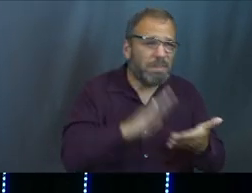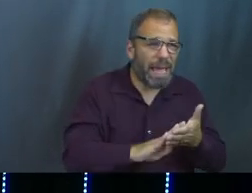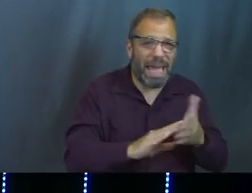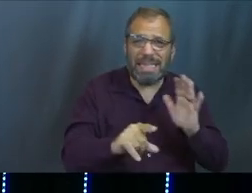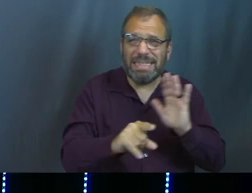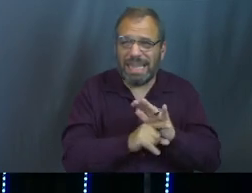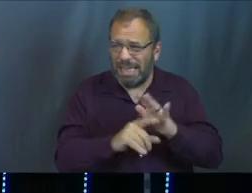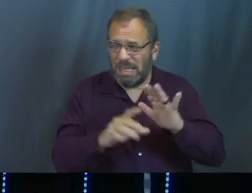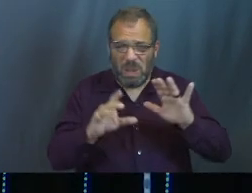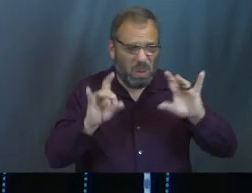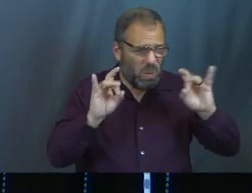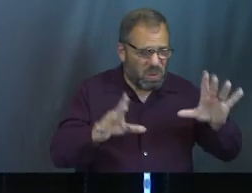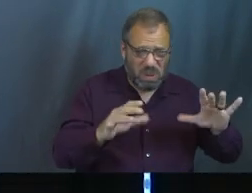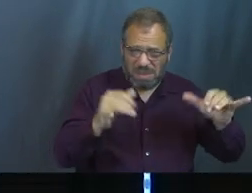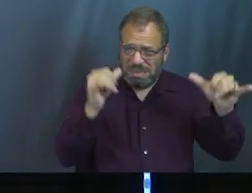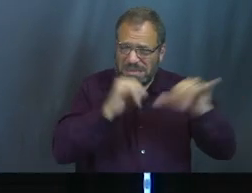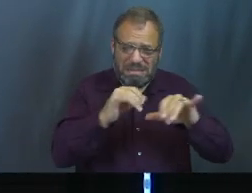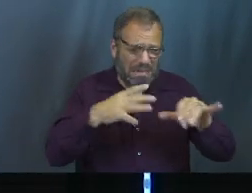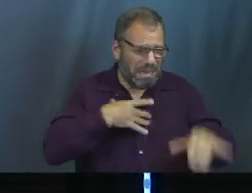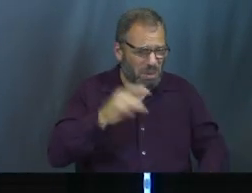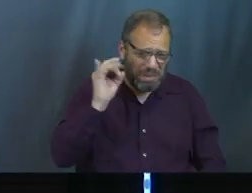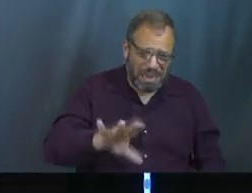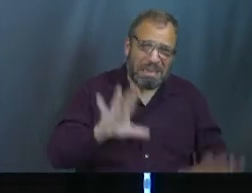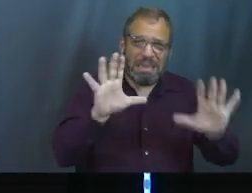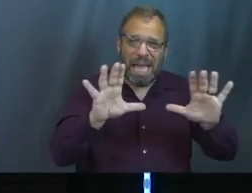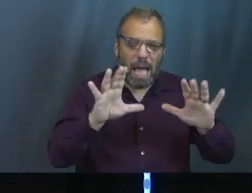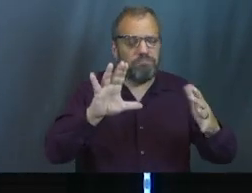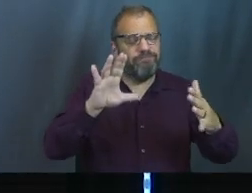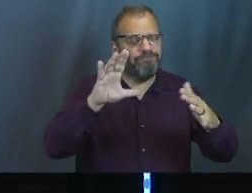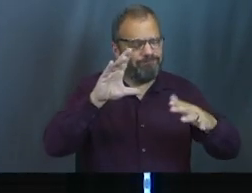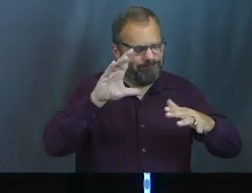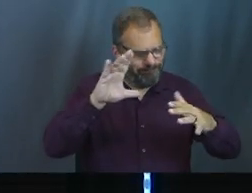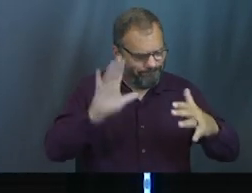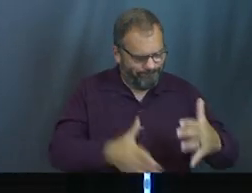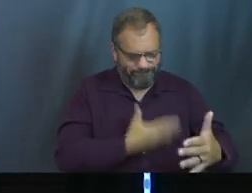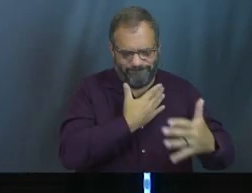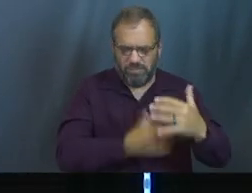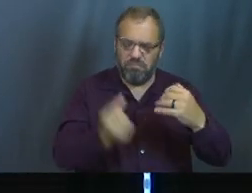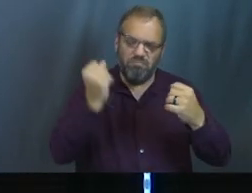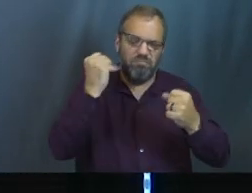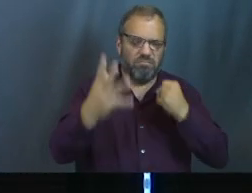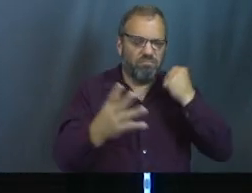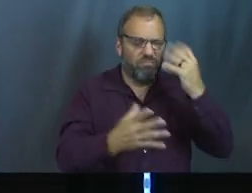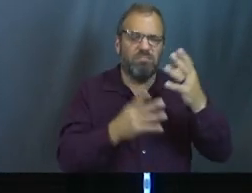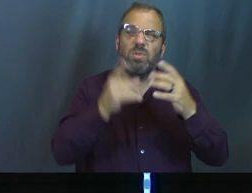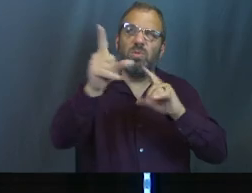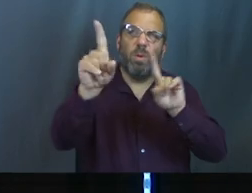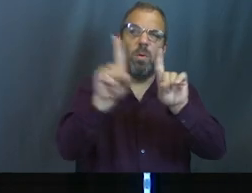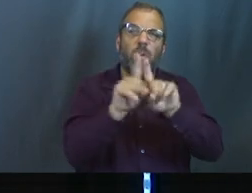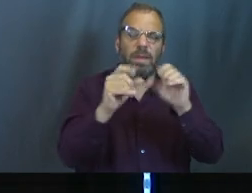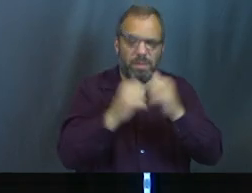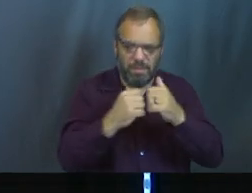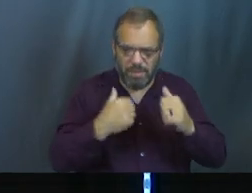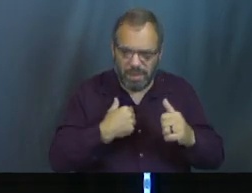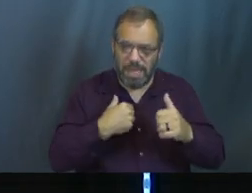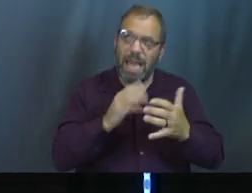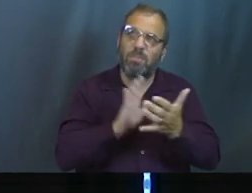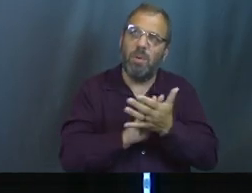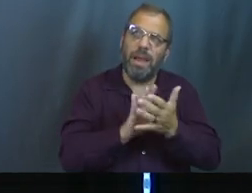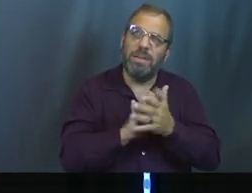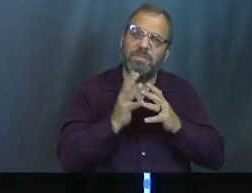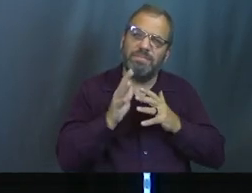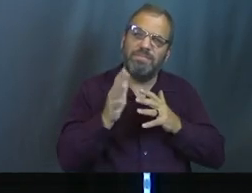Even if things are happening in a way that you would never want them to, if it all seems broken, be reminded that he's with you and give him the praise.